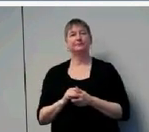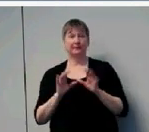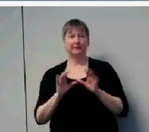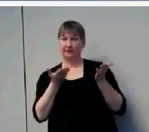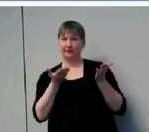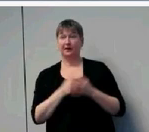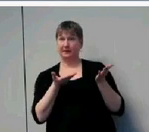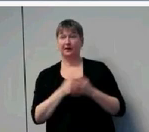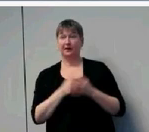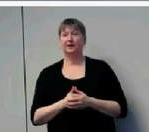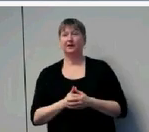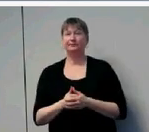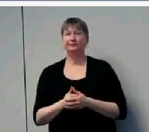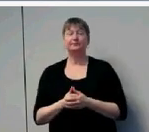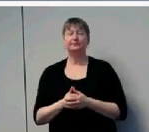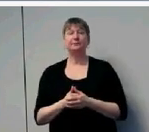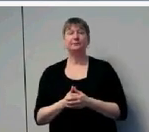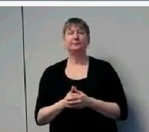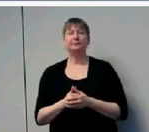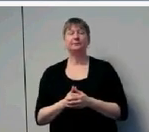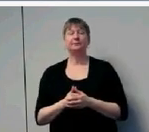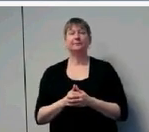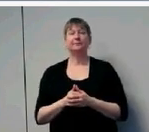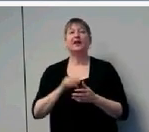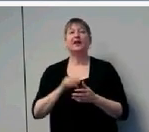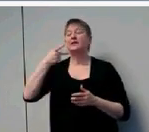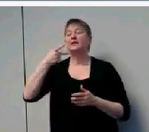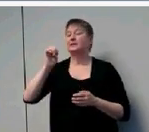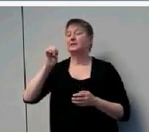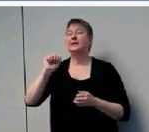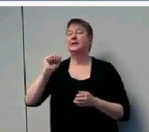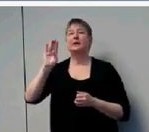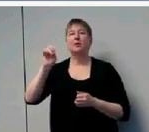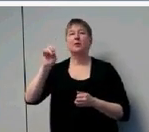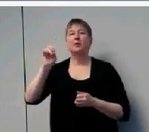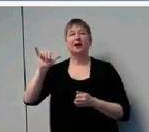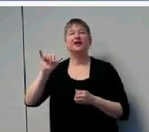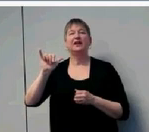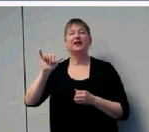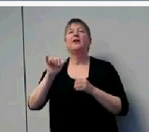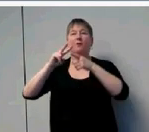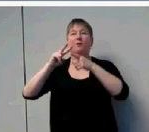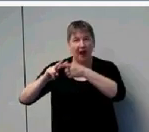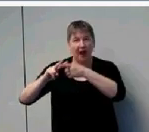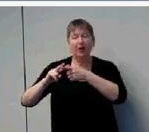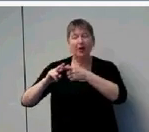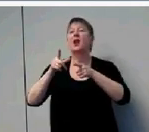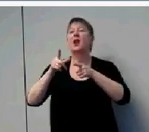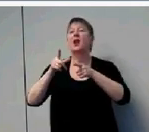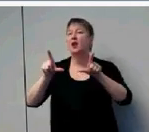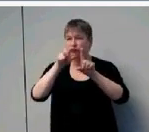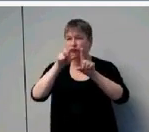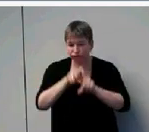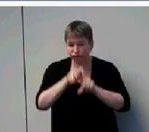on the left, we have Peabody picture vocabulary test standard scores for full-time users compared to